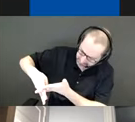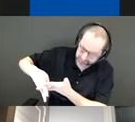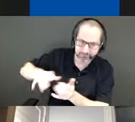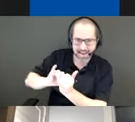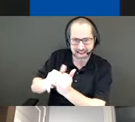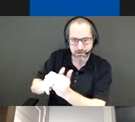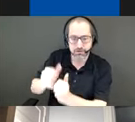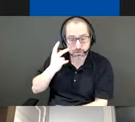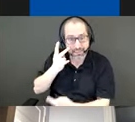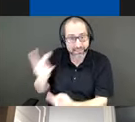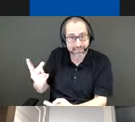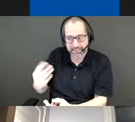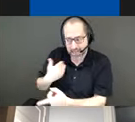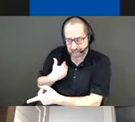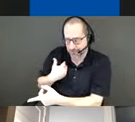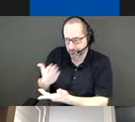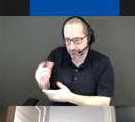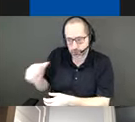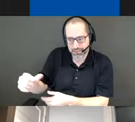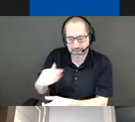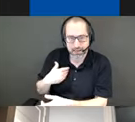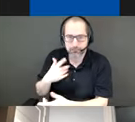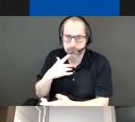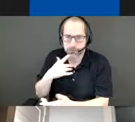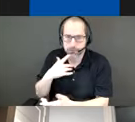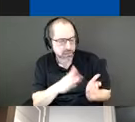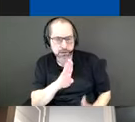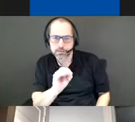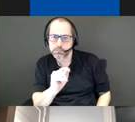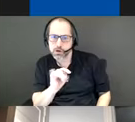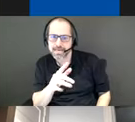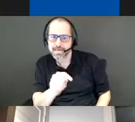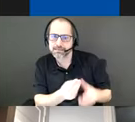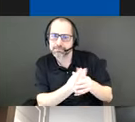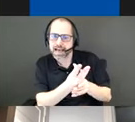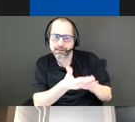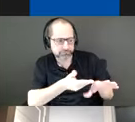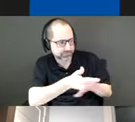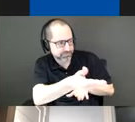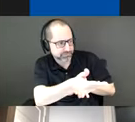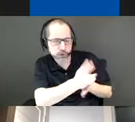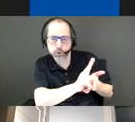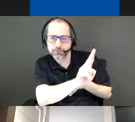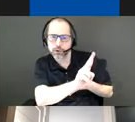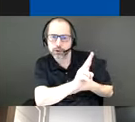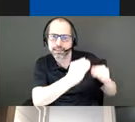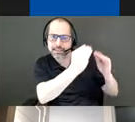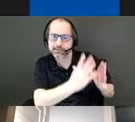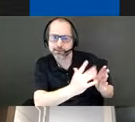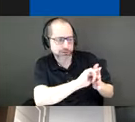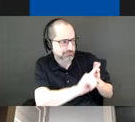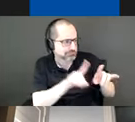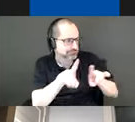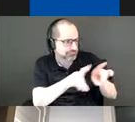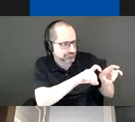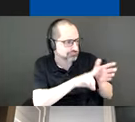through discussions with botanists and university professors we've looked at a potential suite of or